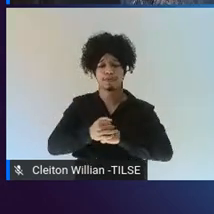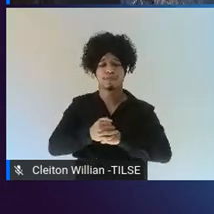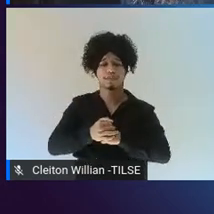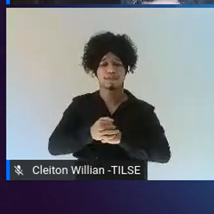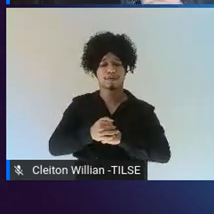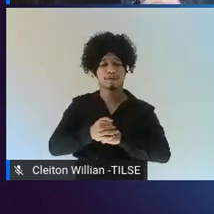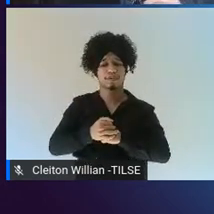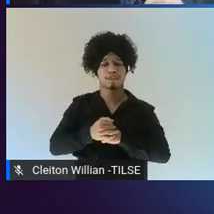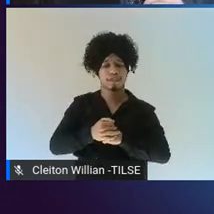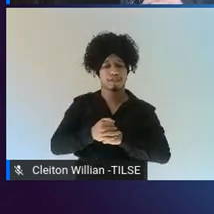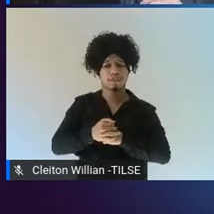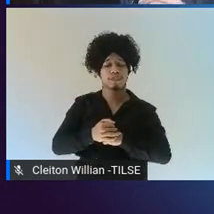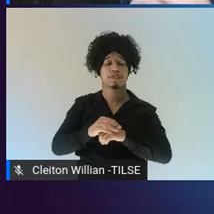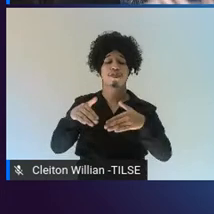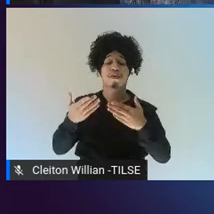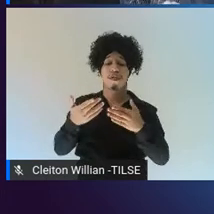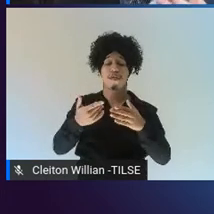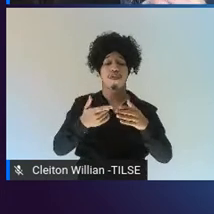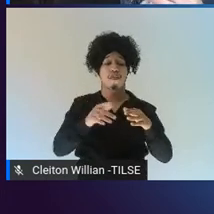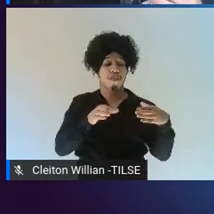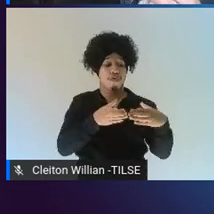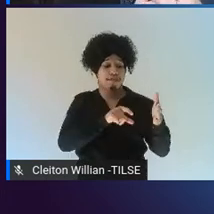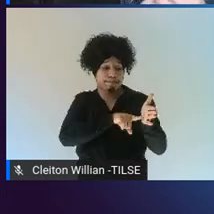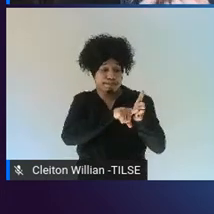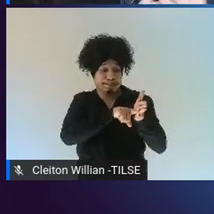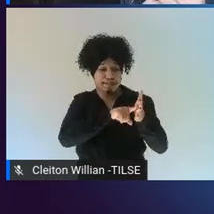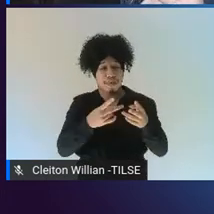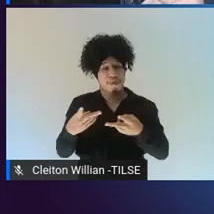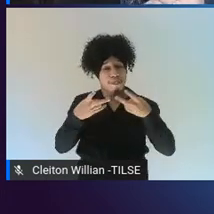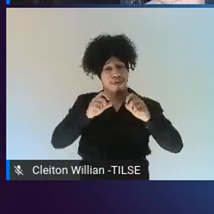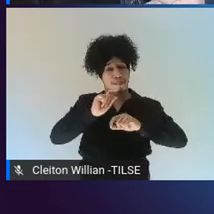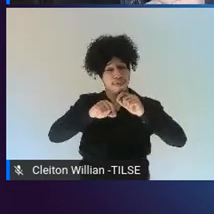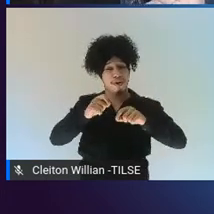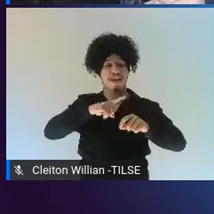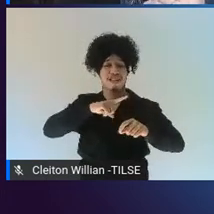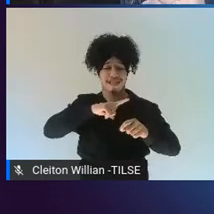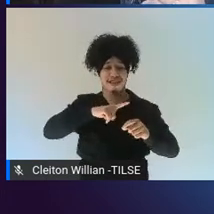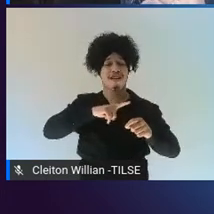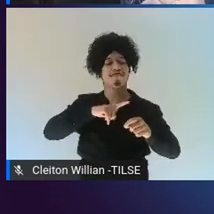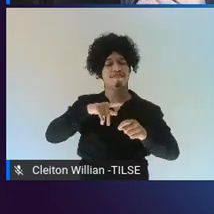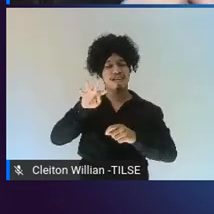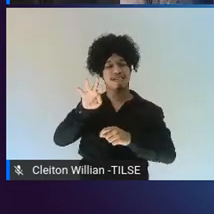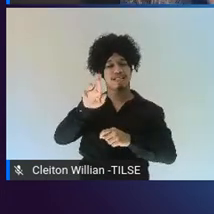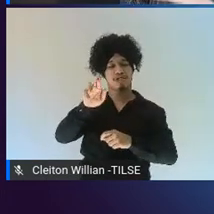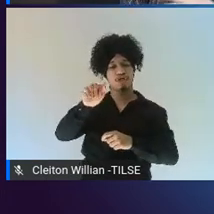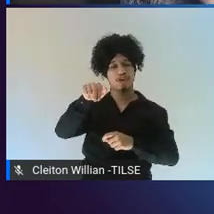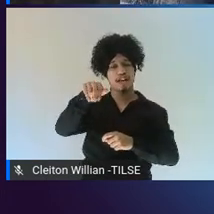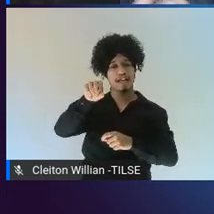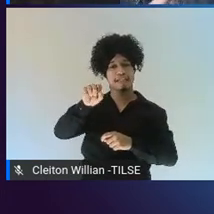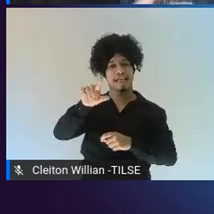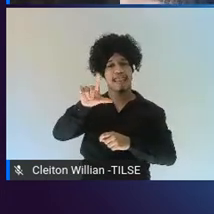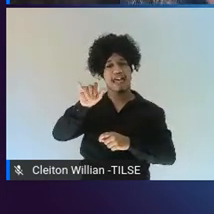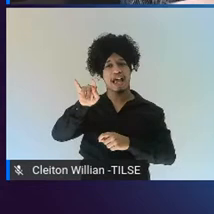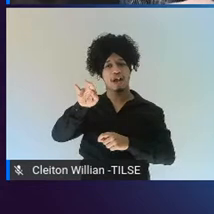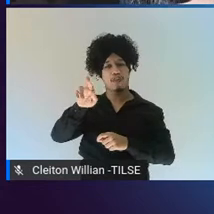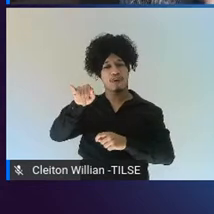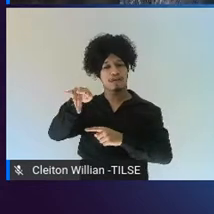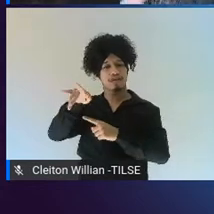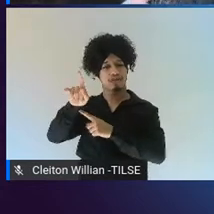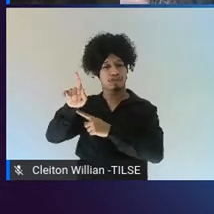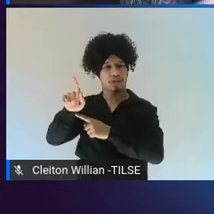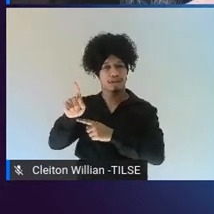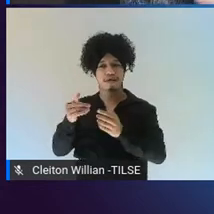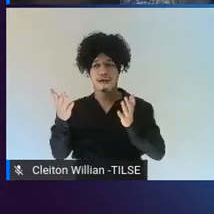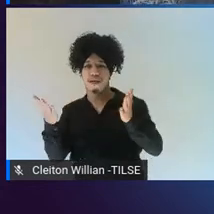these researchers noticed that there was a lot of translanguaging going on in the classroom. So, a lot of navigating between English